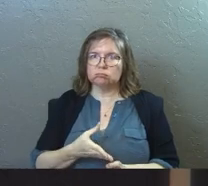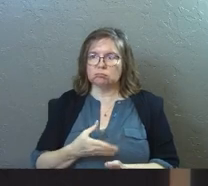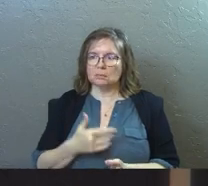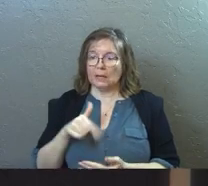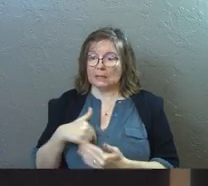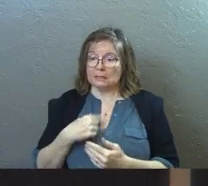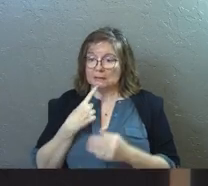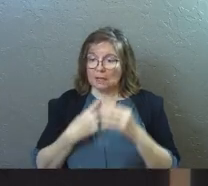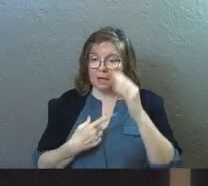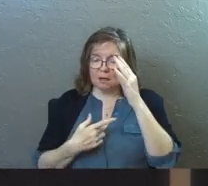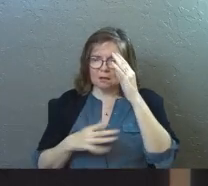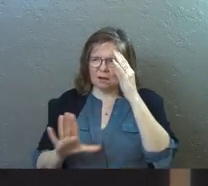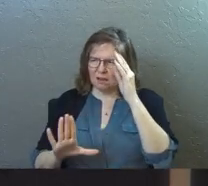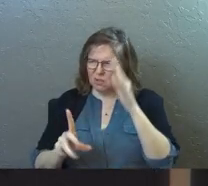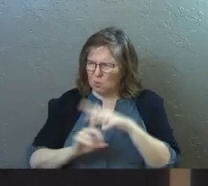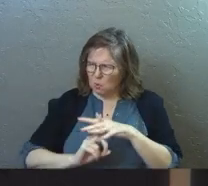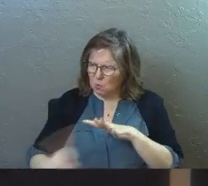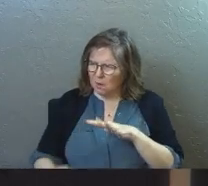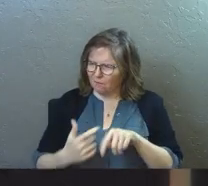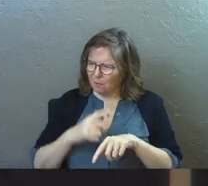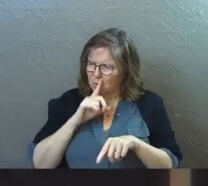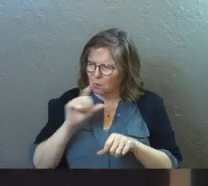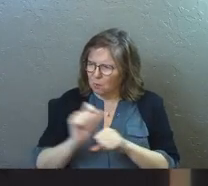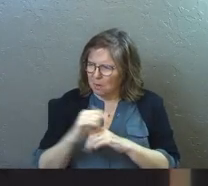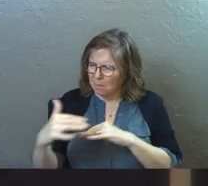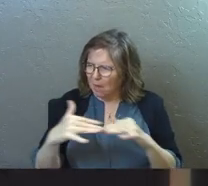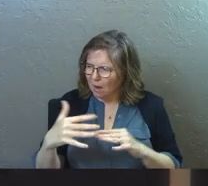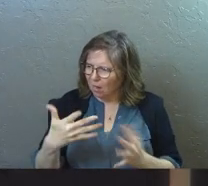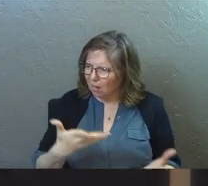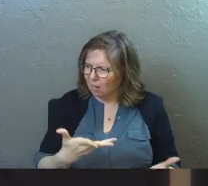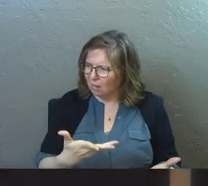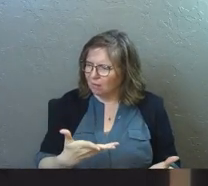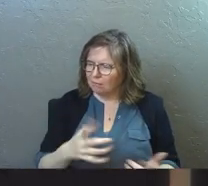And in it, he said that he was running away from the real battle.